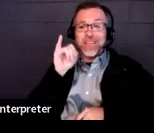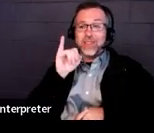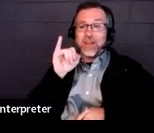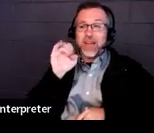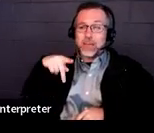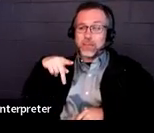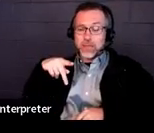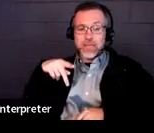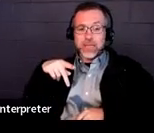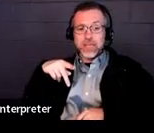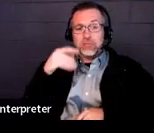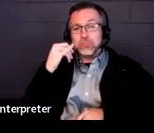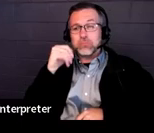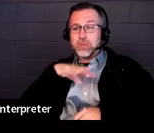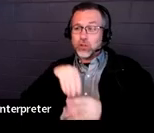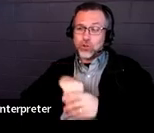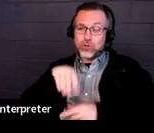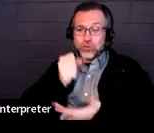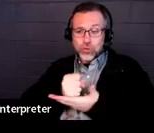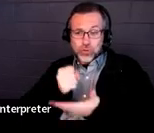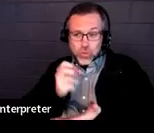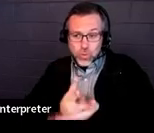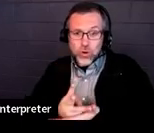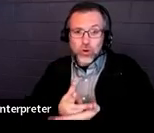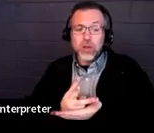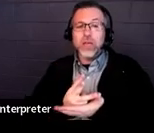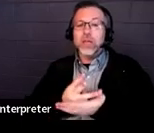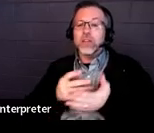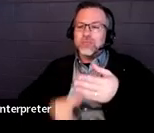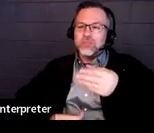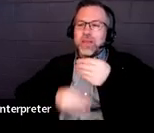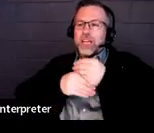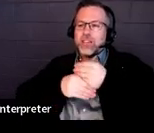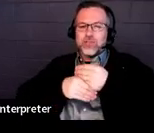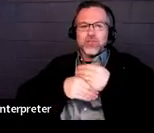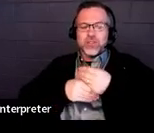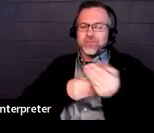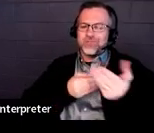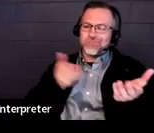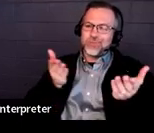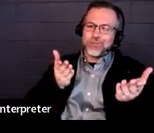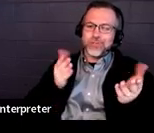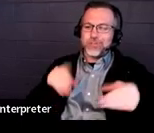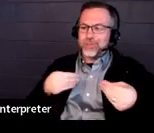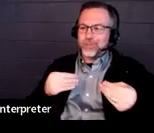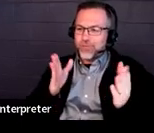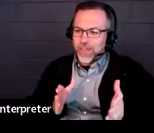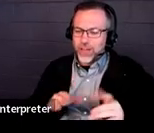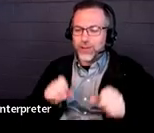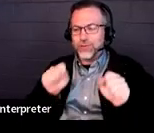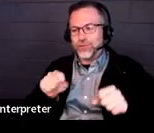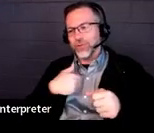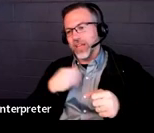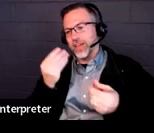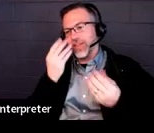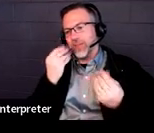social work, include information about that. Any of those extra related service providers could include information here.